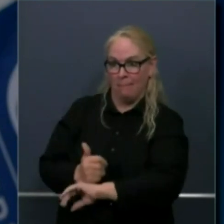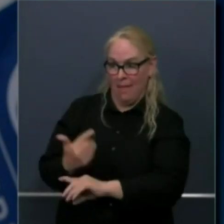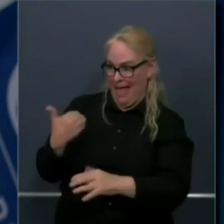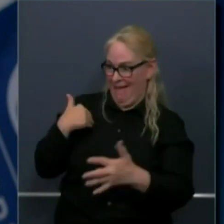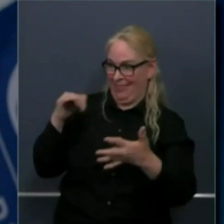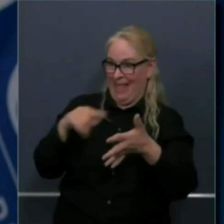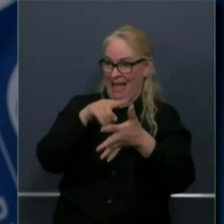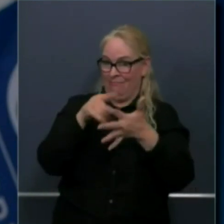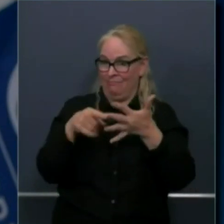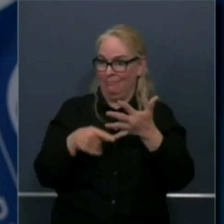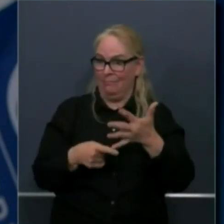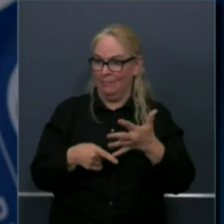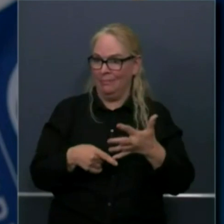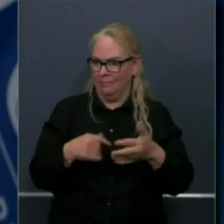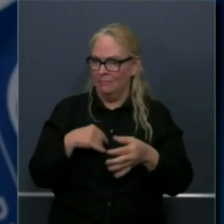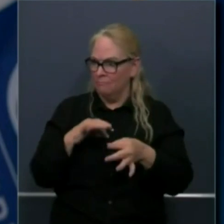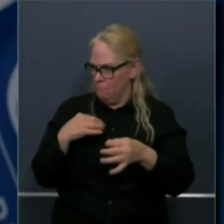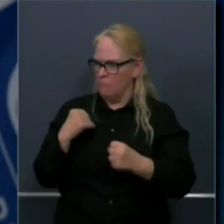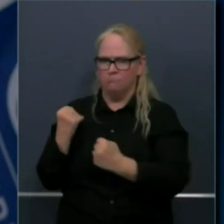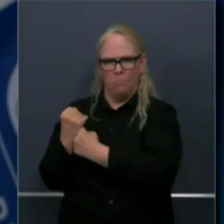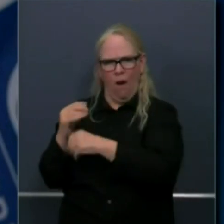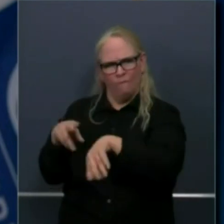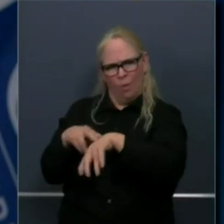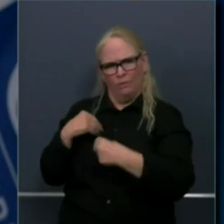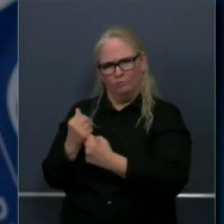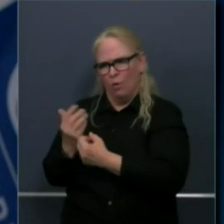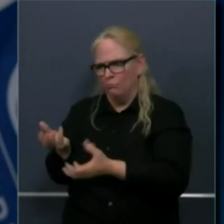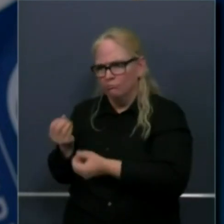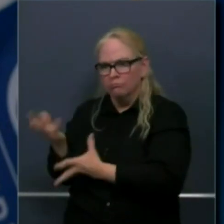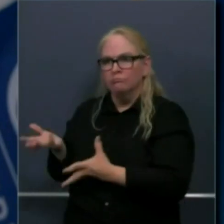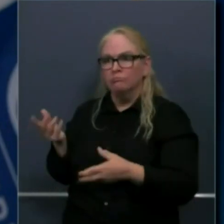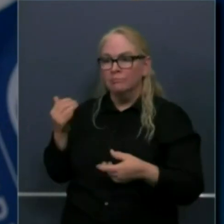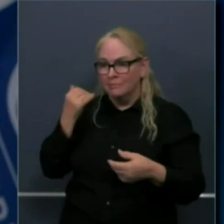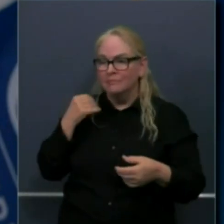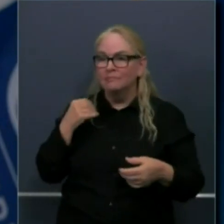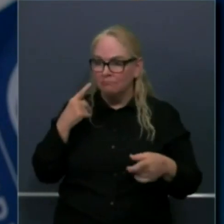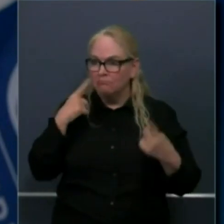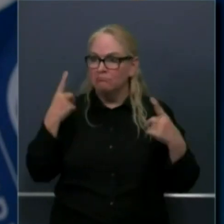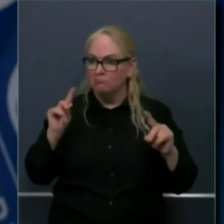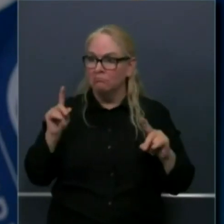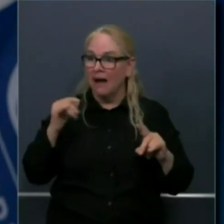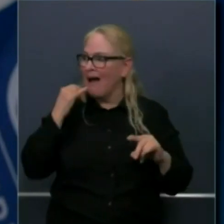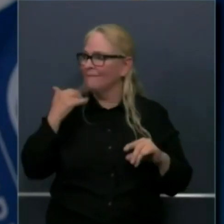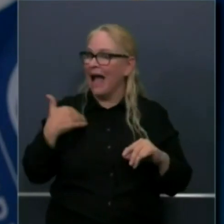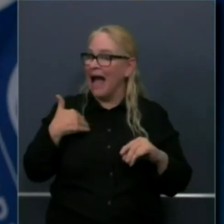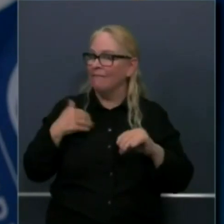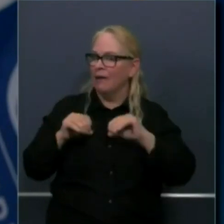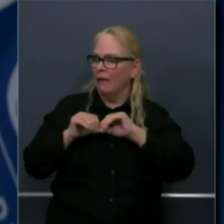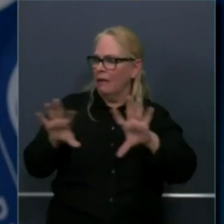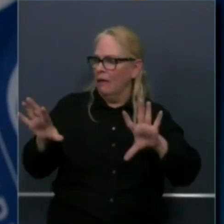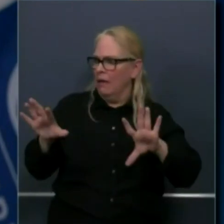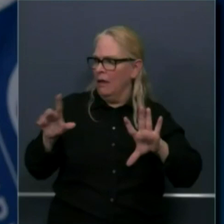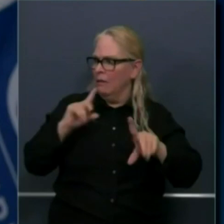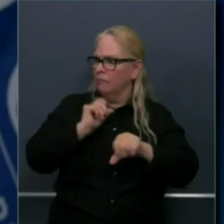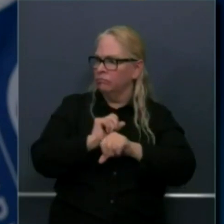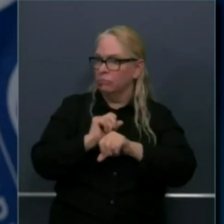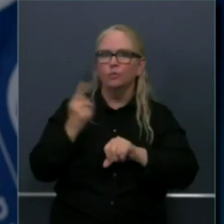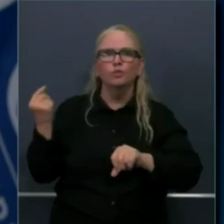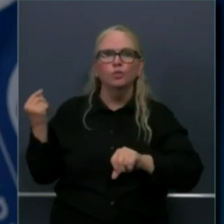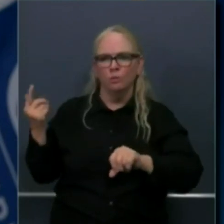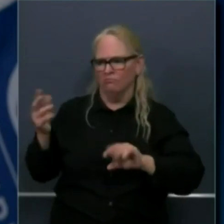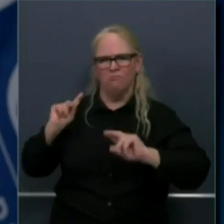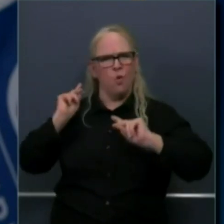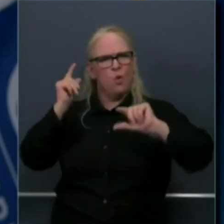counties are in a good position to be able to respond effectively and make sure that they get the care that they need. So we are watching this very carefully. We're having intense